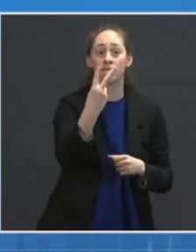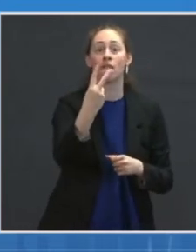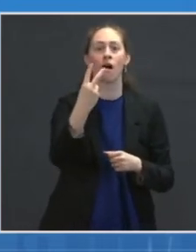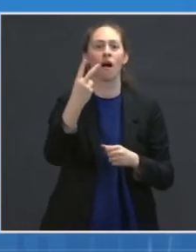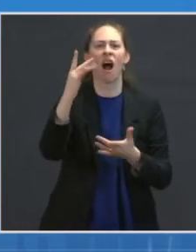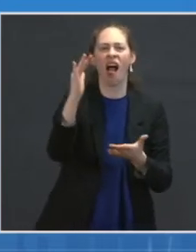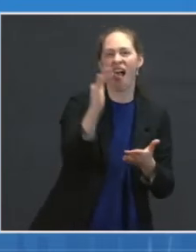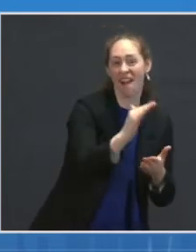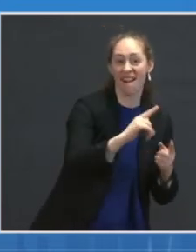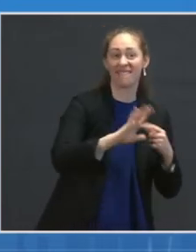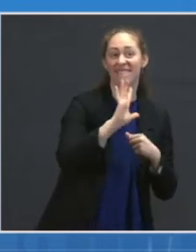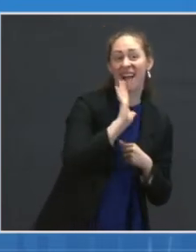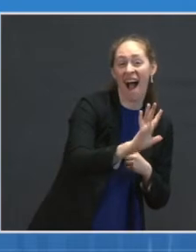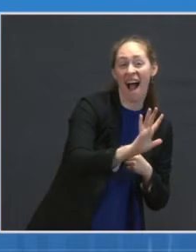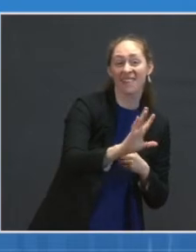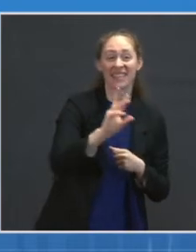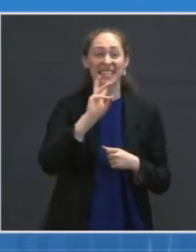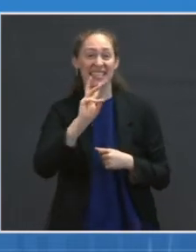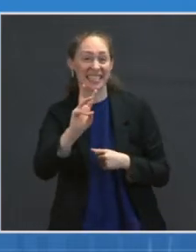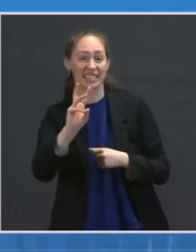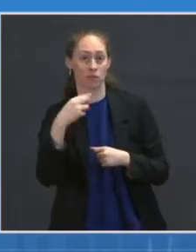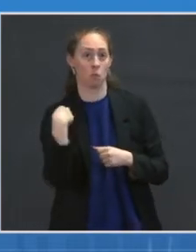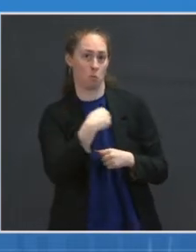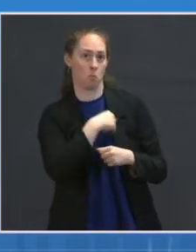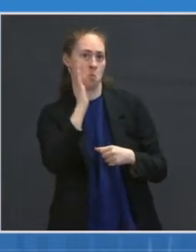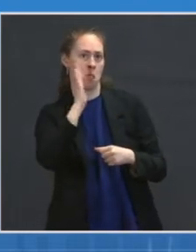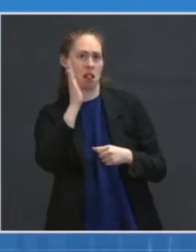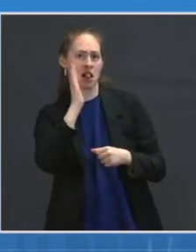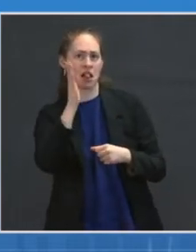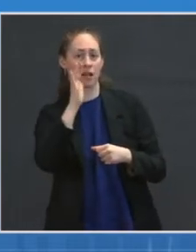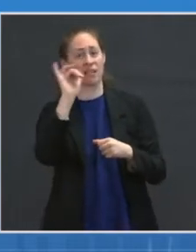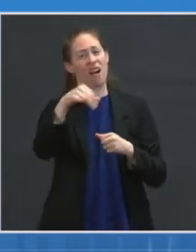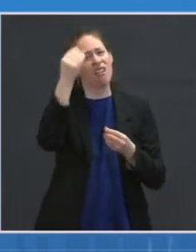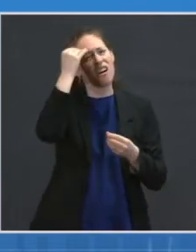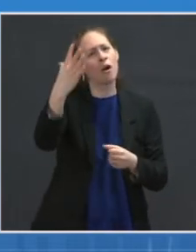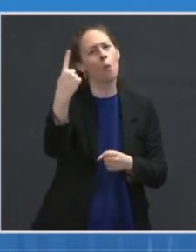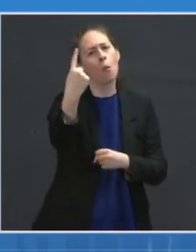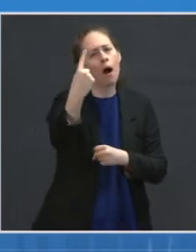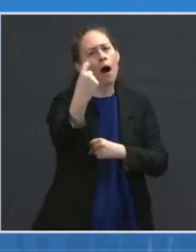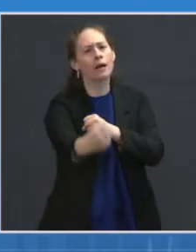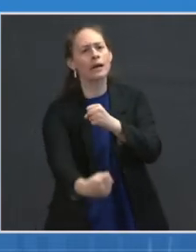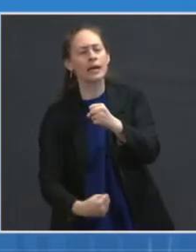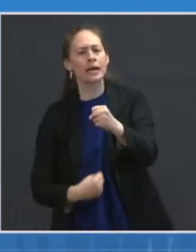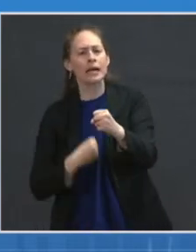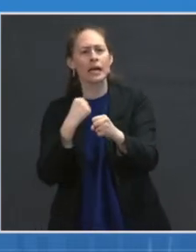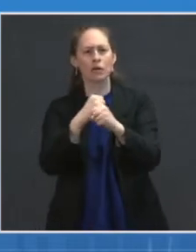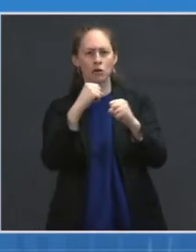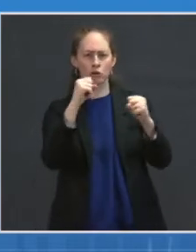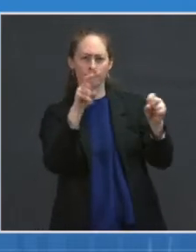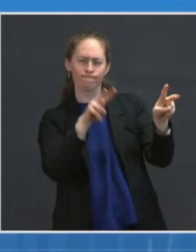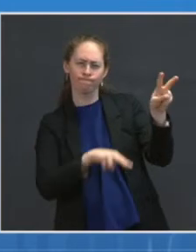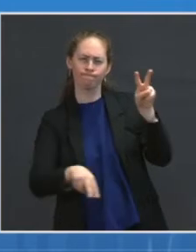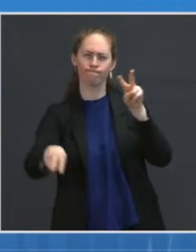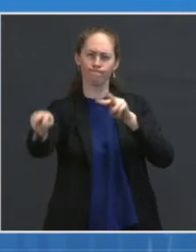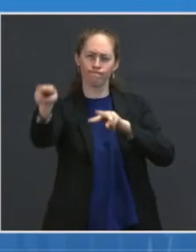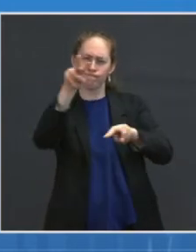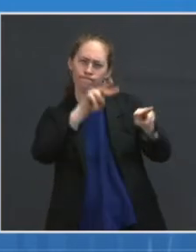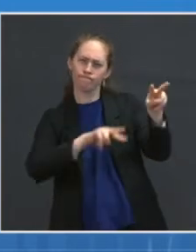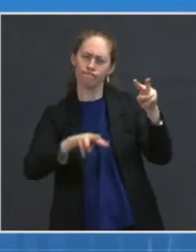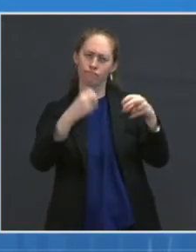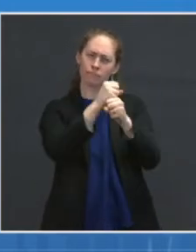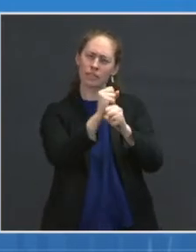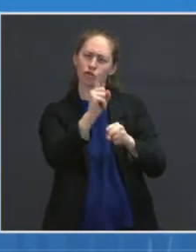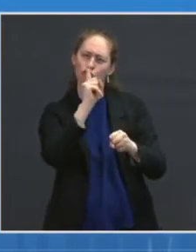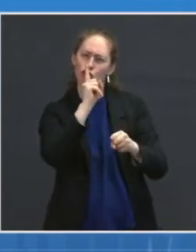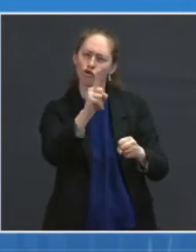That will take likely one year to get the information on that, likely not until the first quarter.